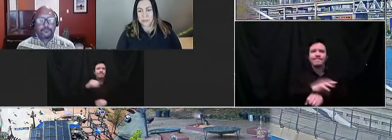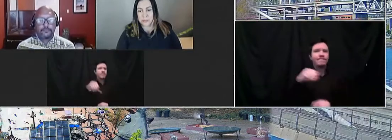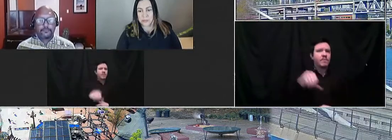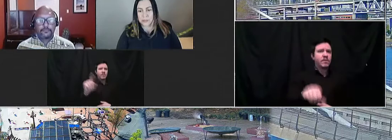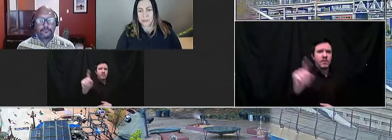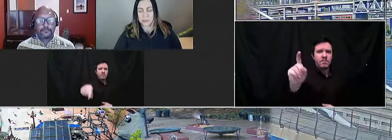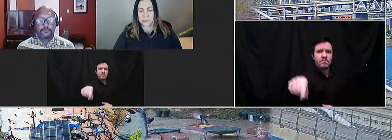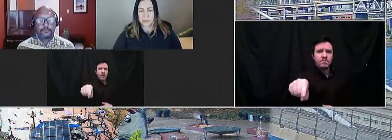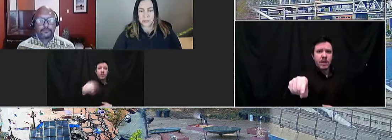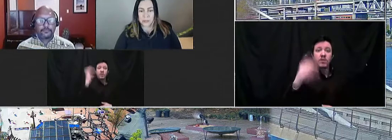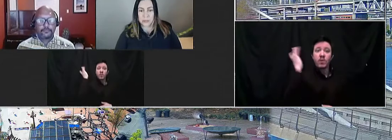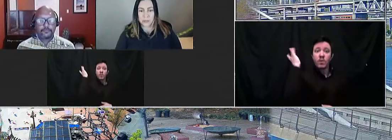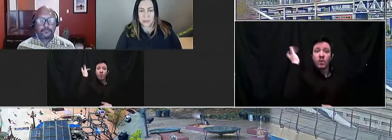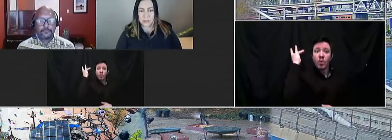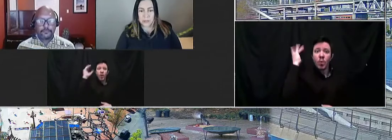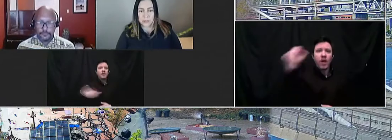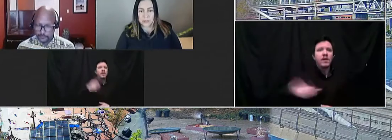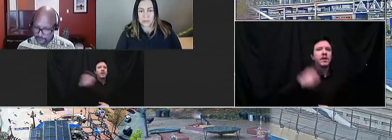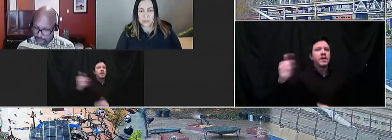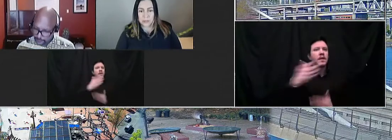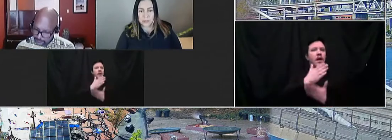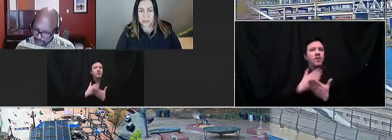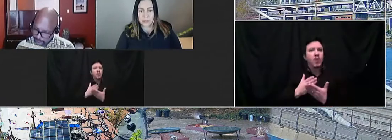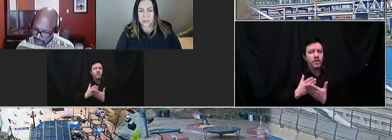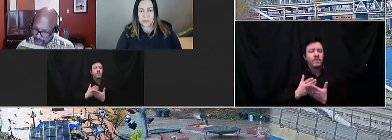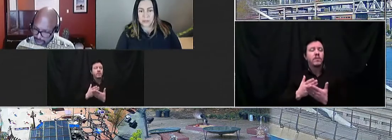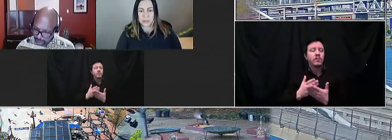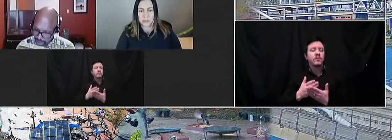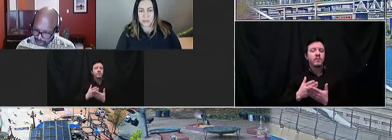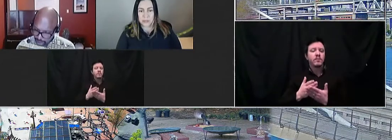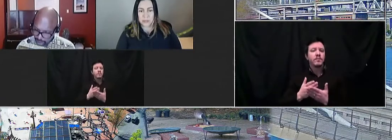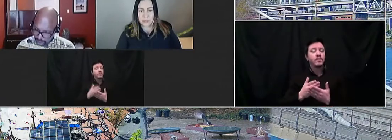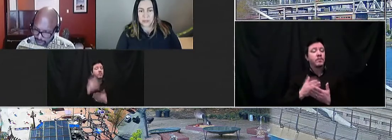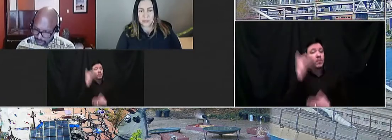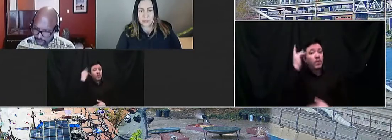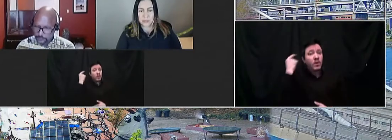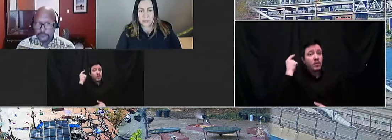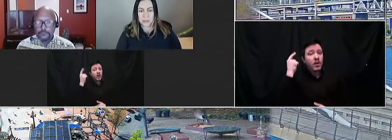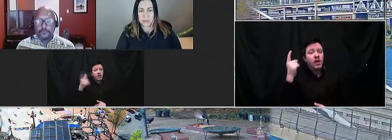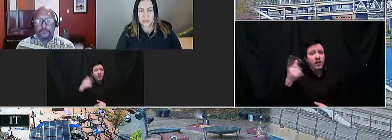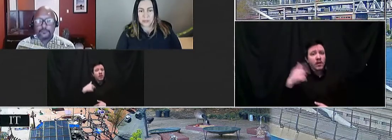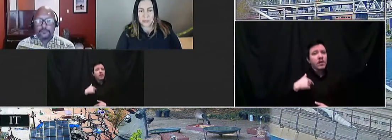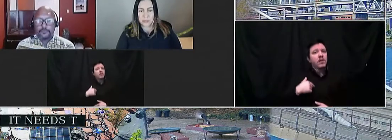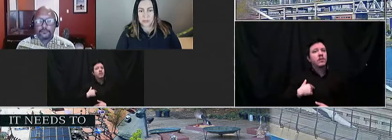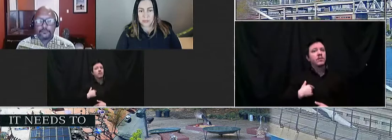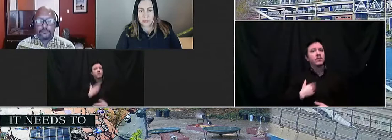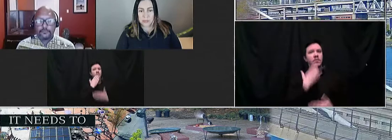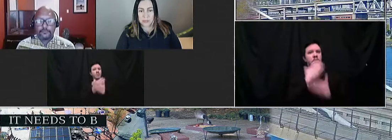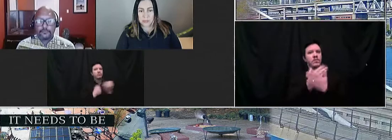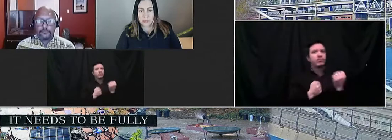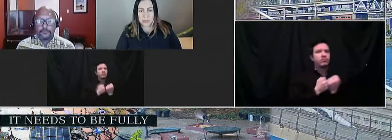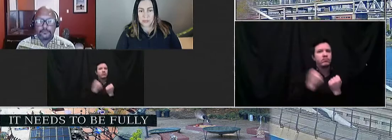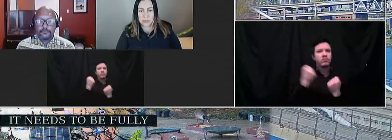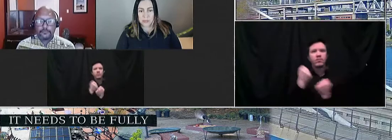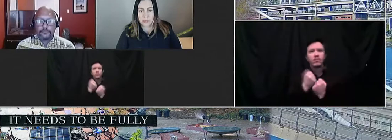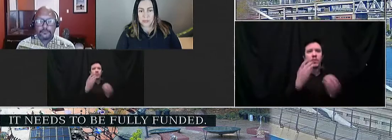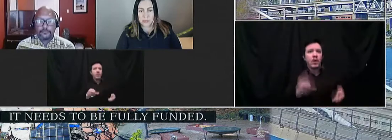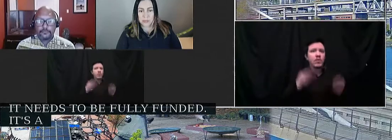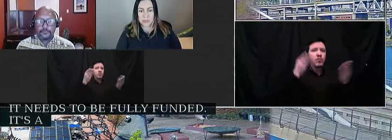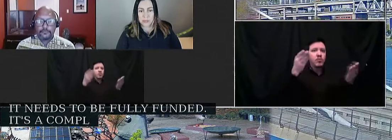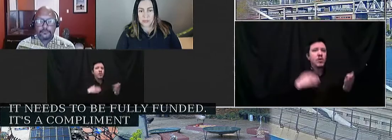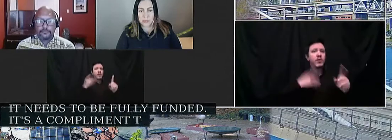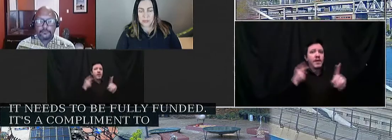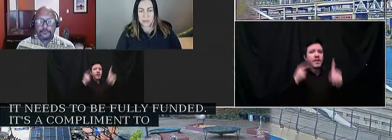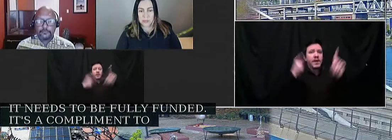because it's the other part of it. It's because it's a compliment to the proposals and the initiatives